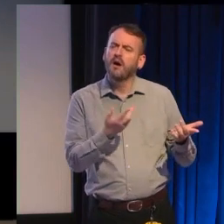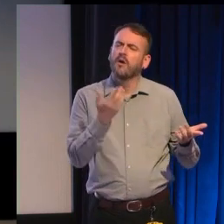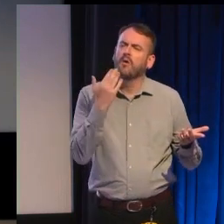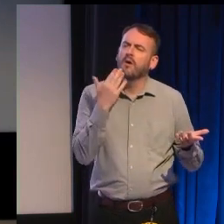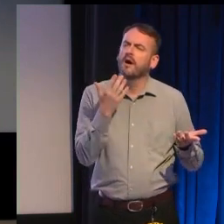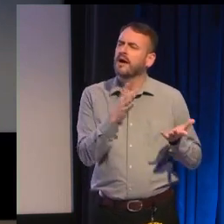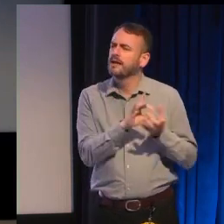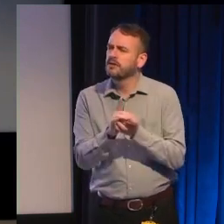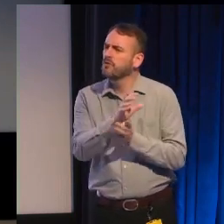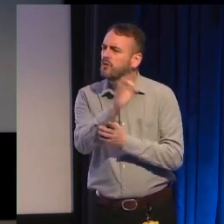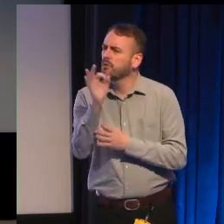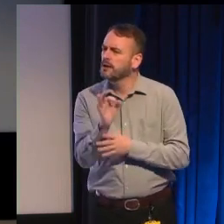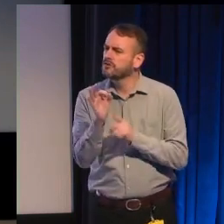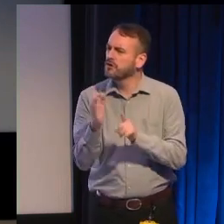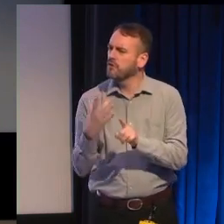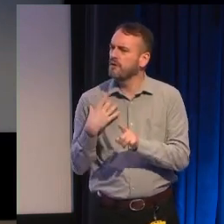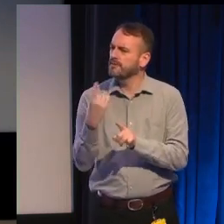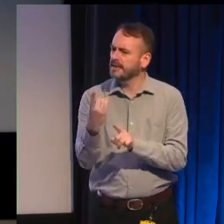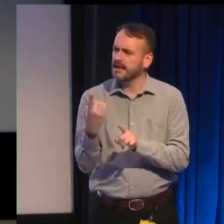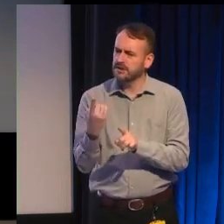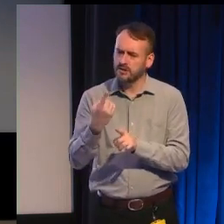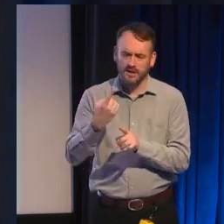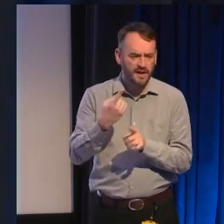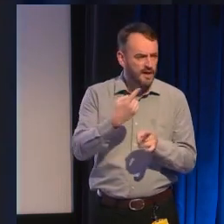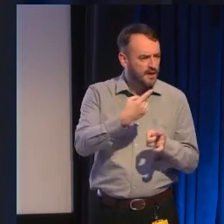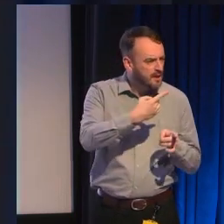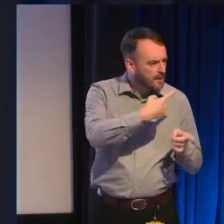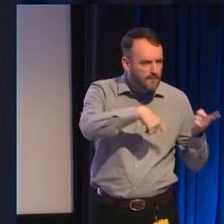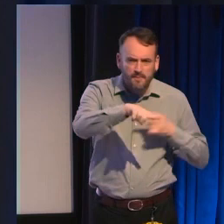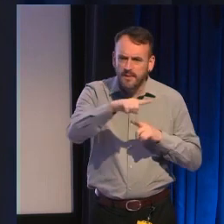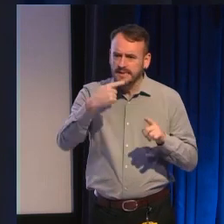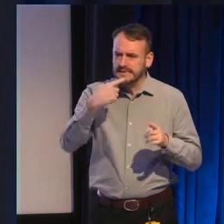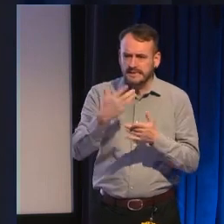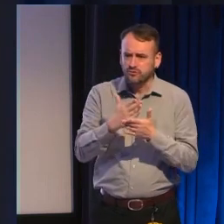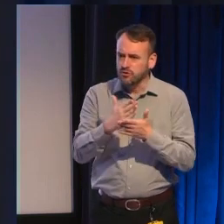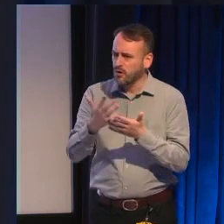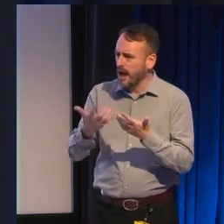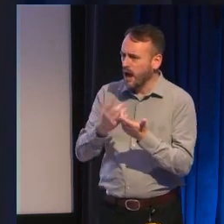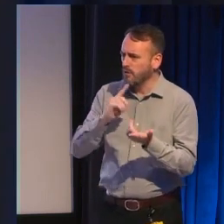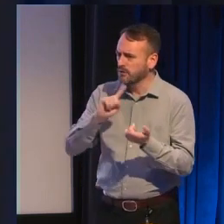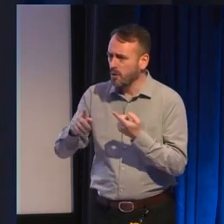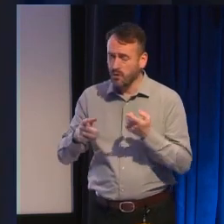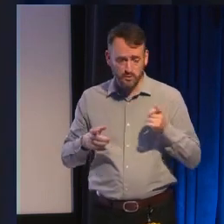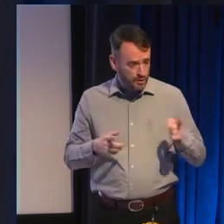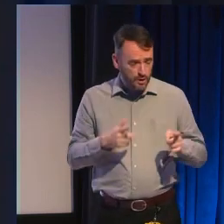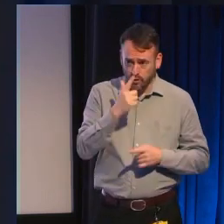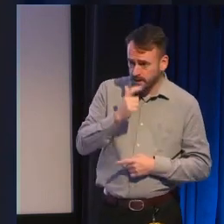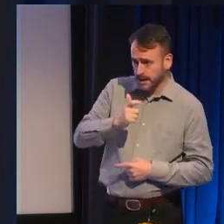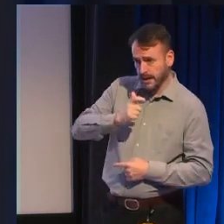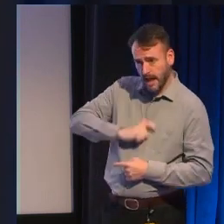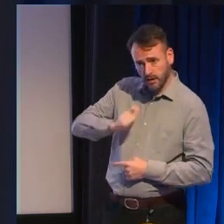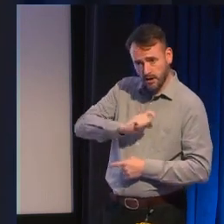representation that we're not quite sure how to handle maybe we're considering adding a character with a particular